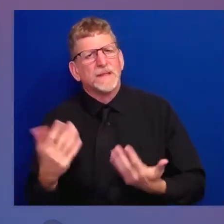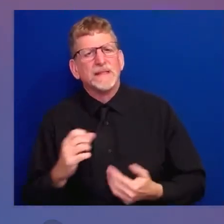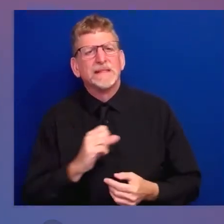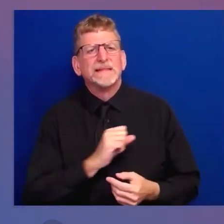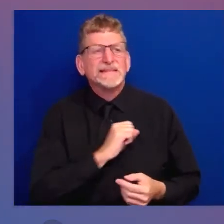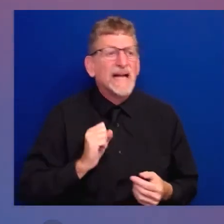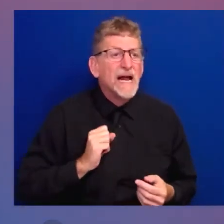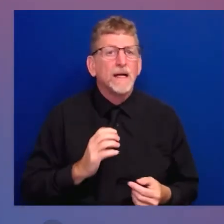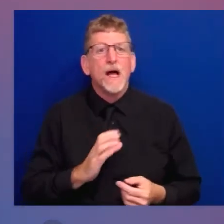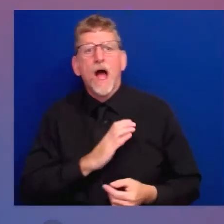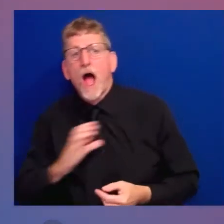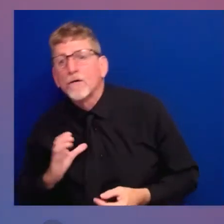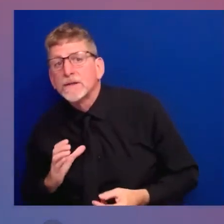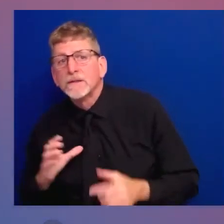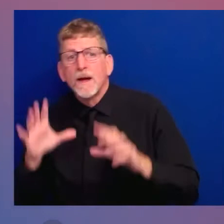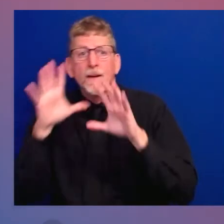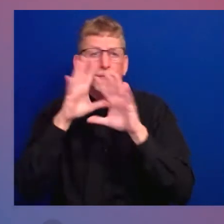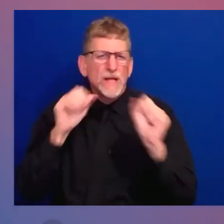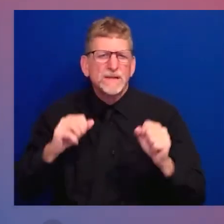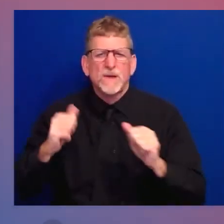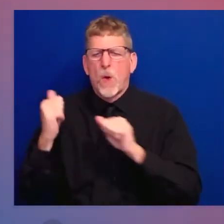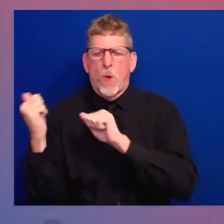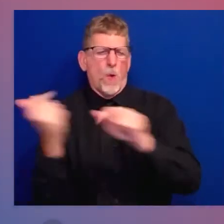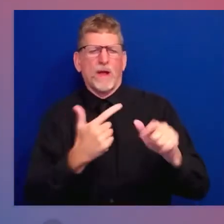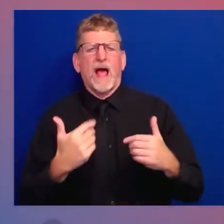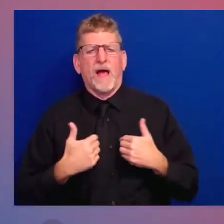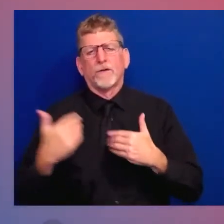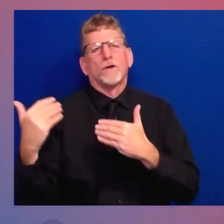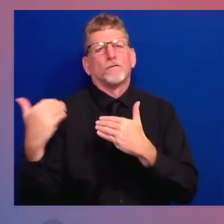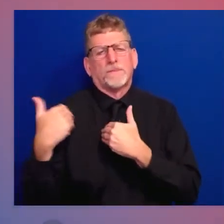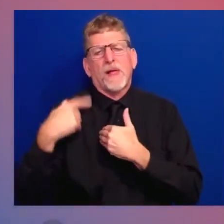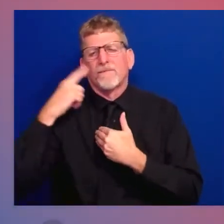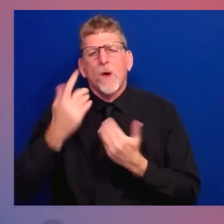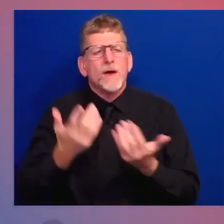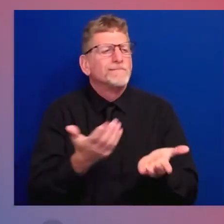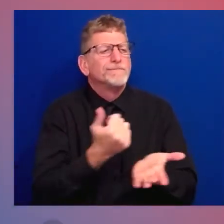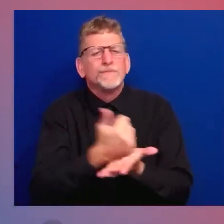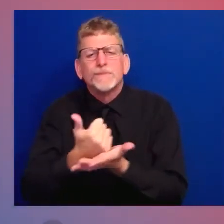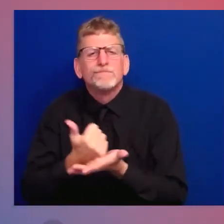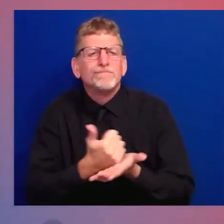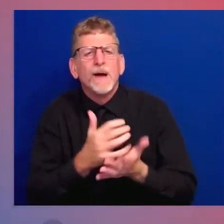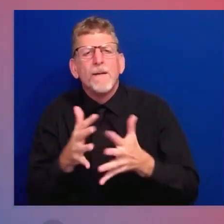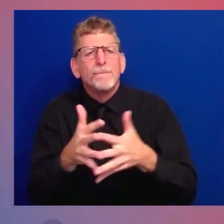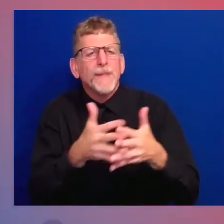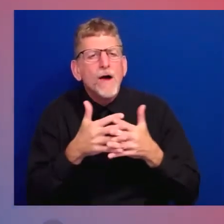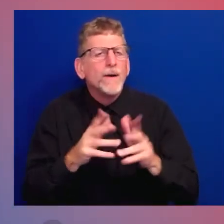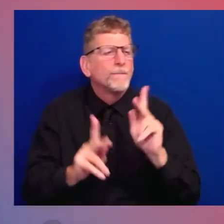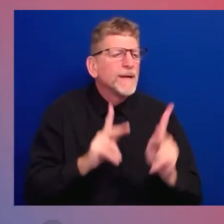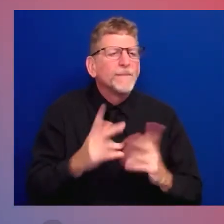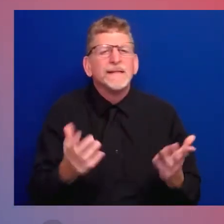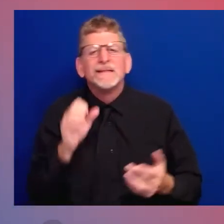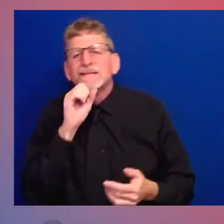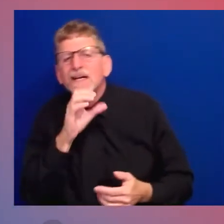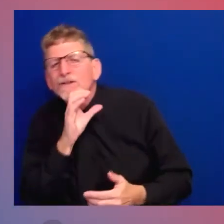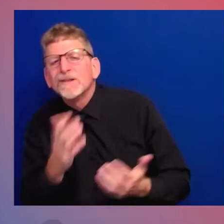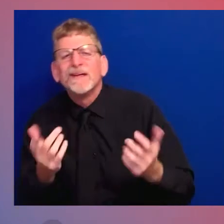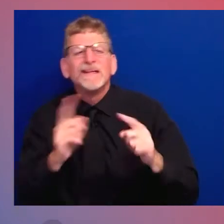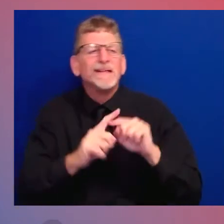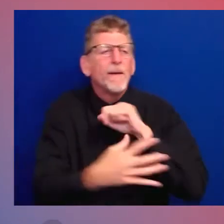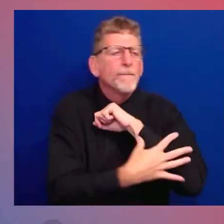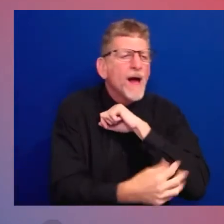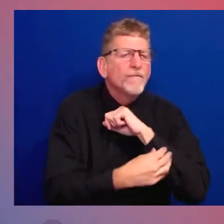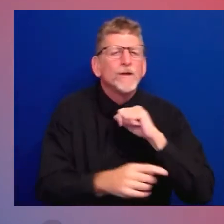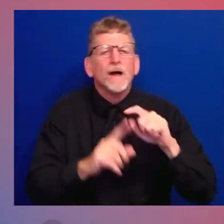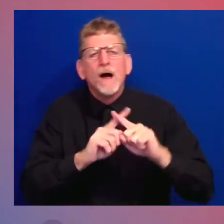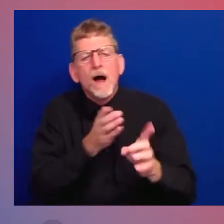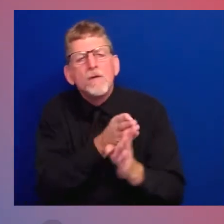to the American people, to the elderly, to the poor, to those in need. But we only have one truly sacred obligation, and I mean